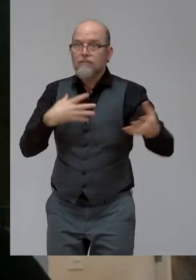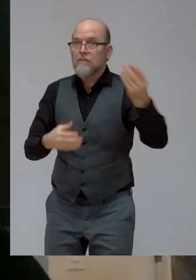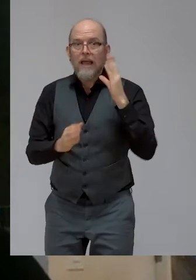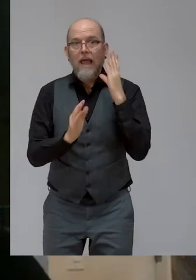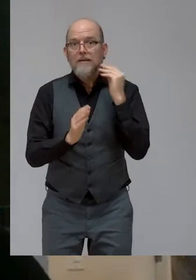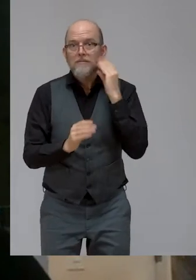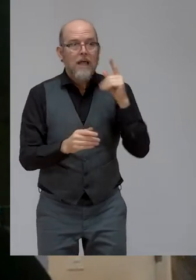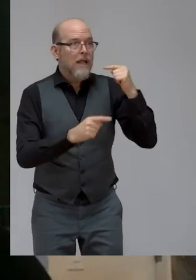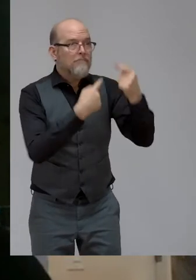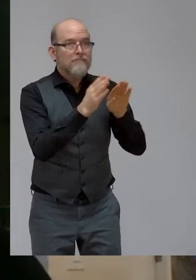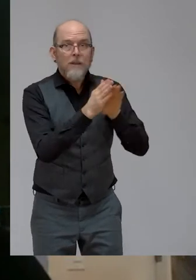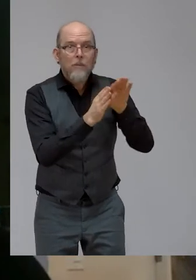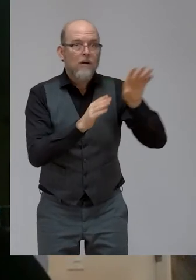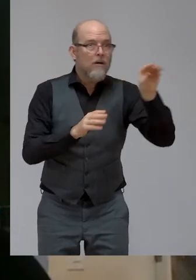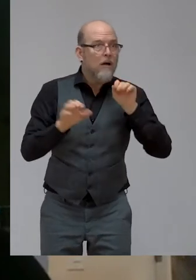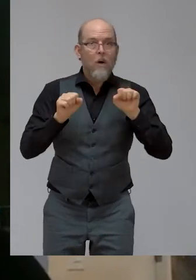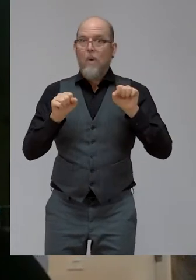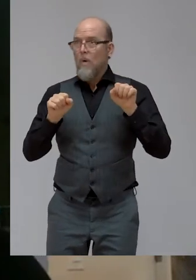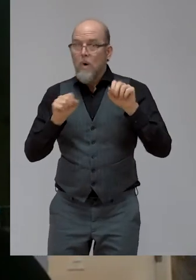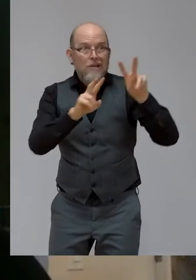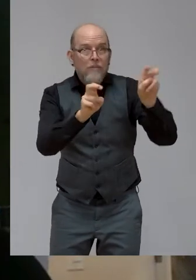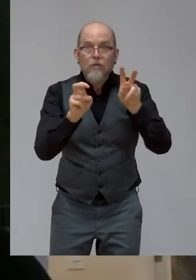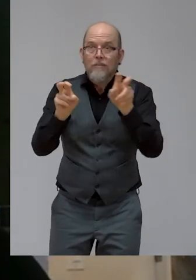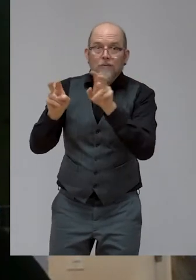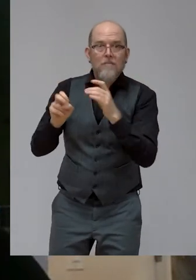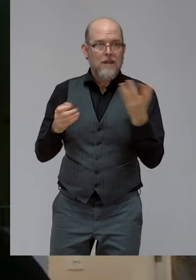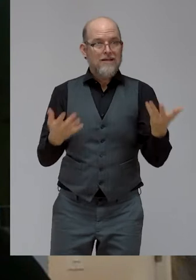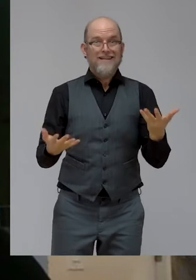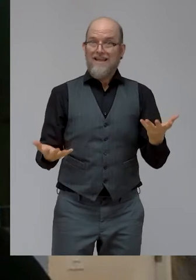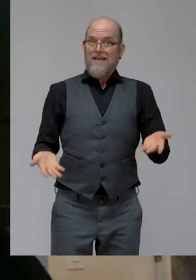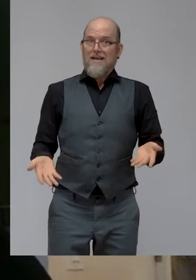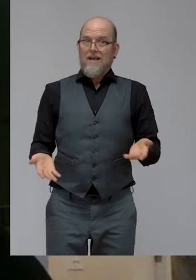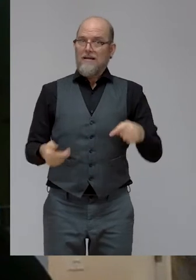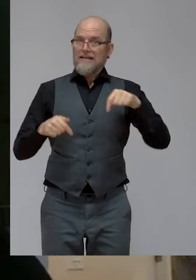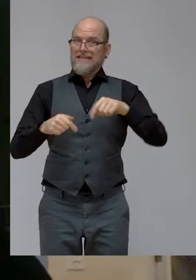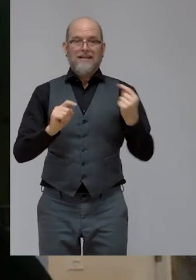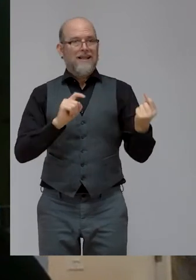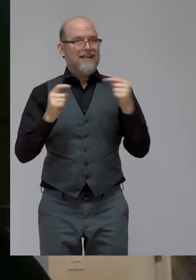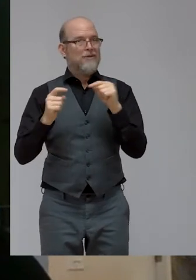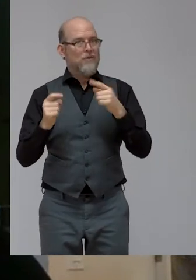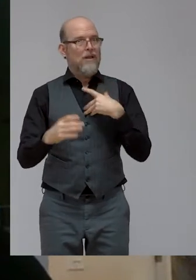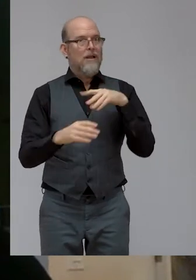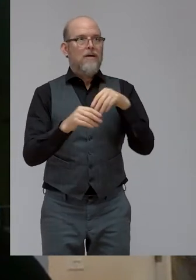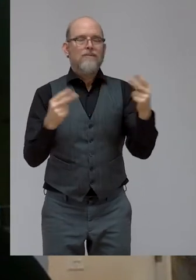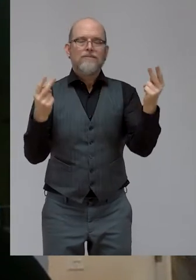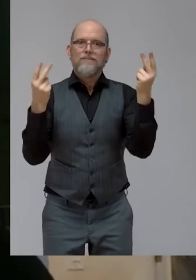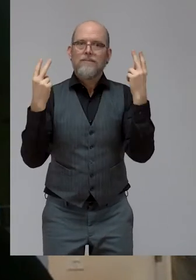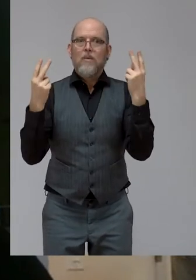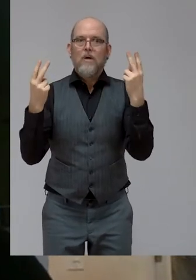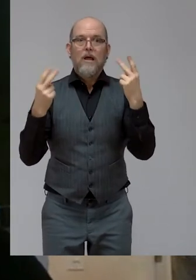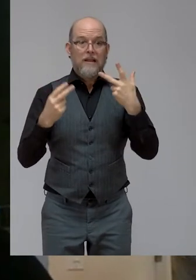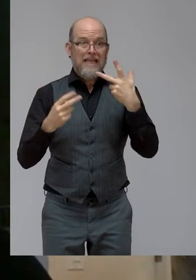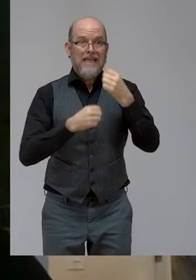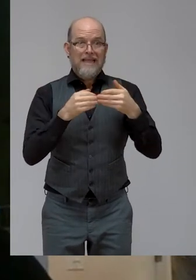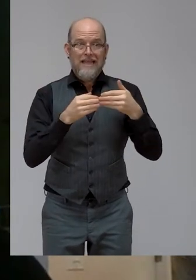these issues. As we delve into these critical conversations over the next three days,